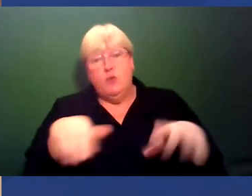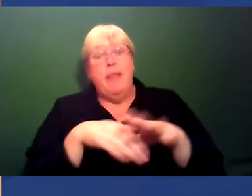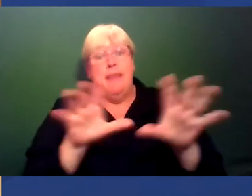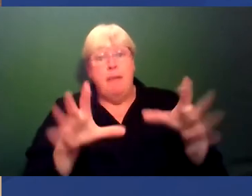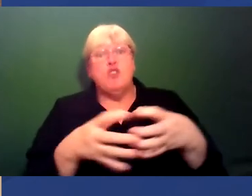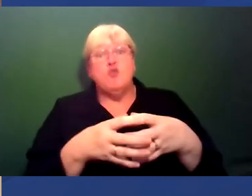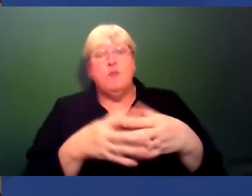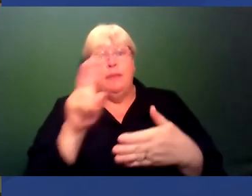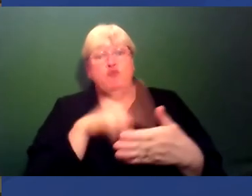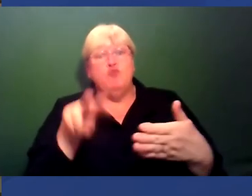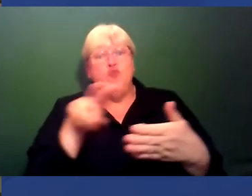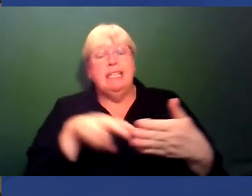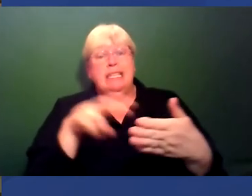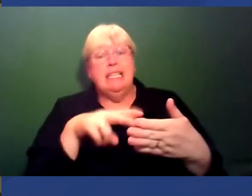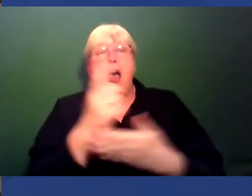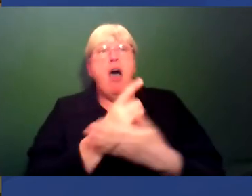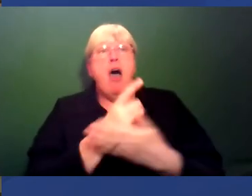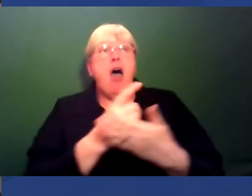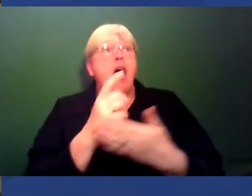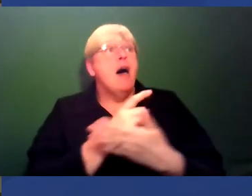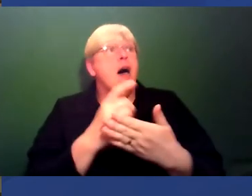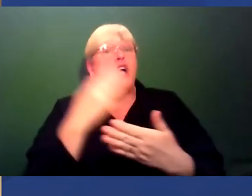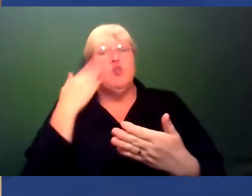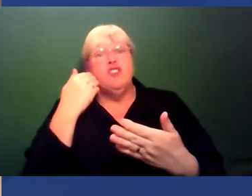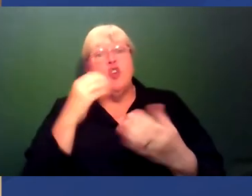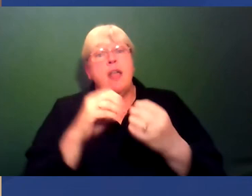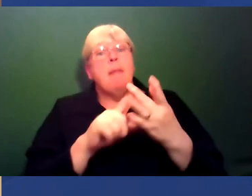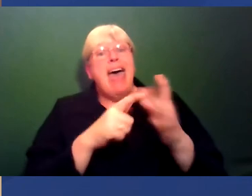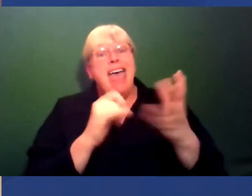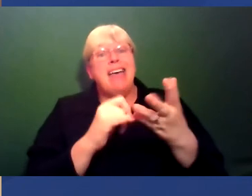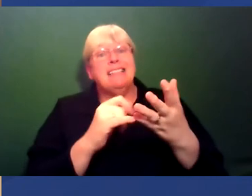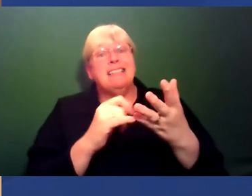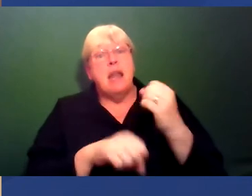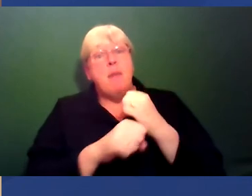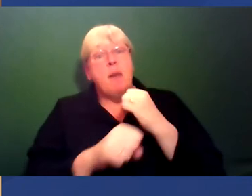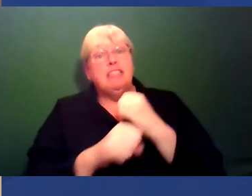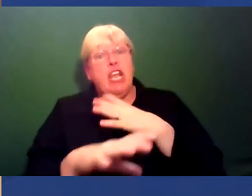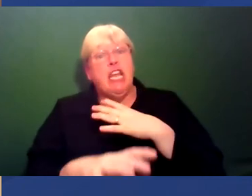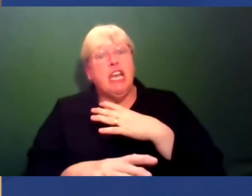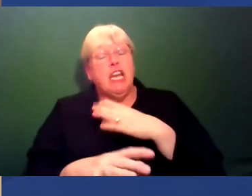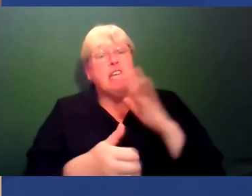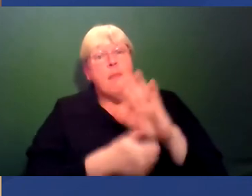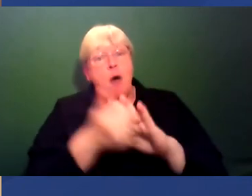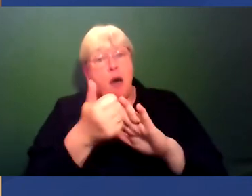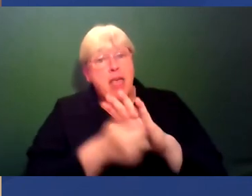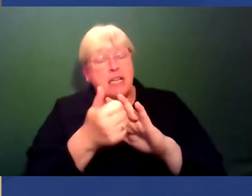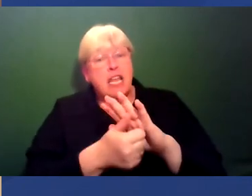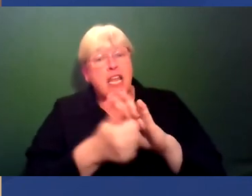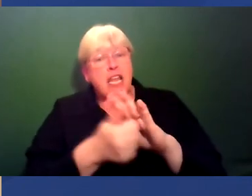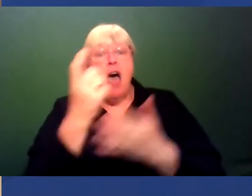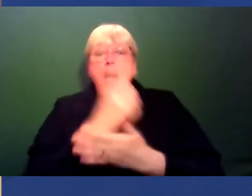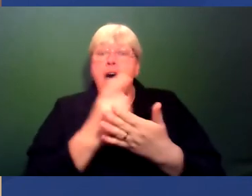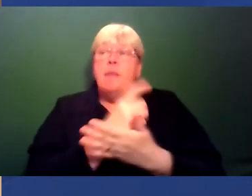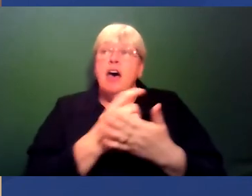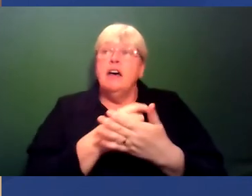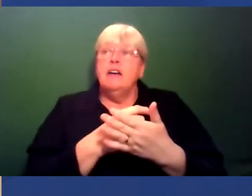reading papers about racial bias in publishing and reading papers around the